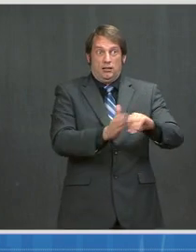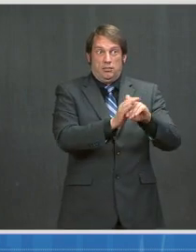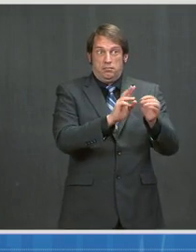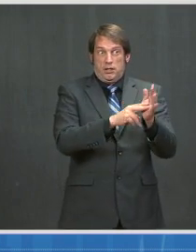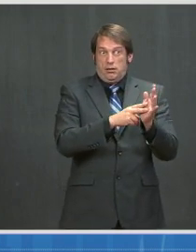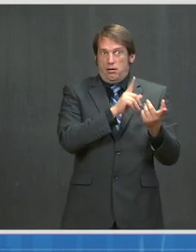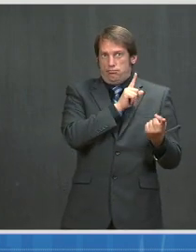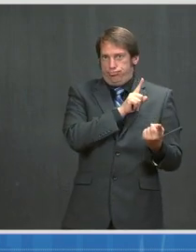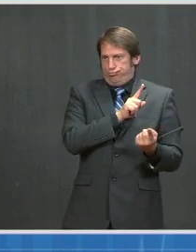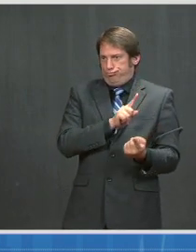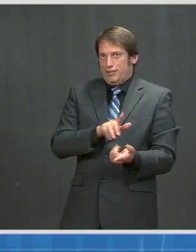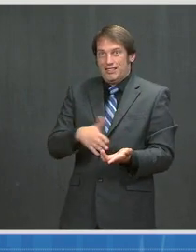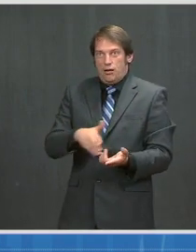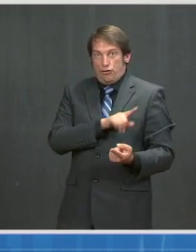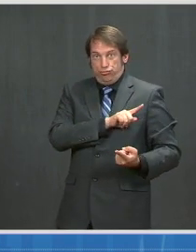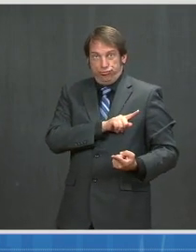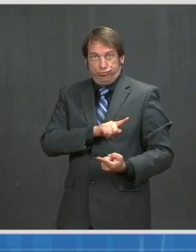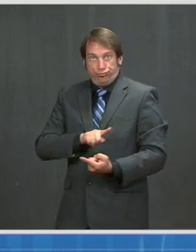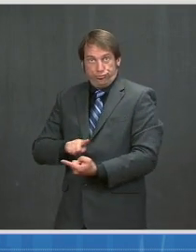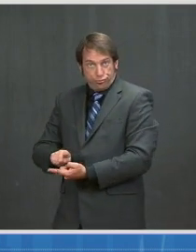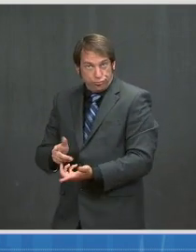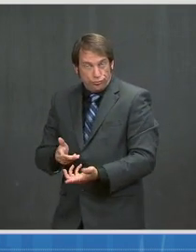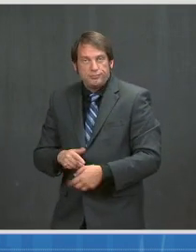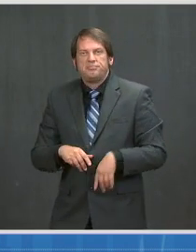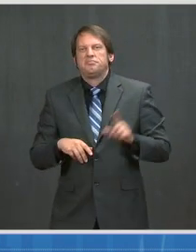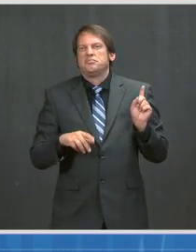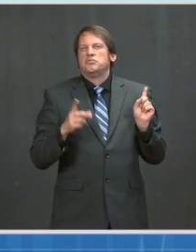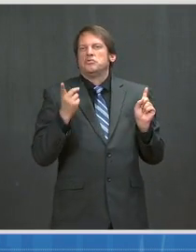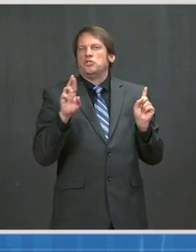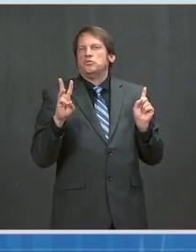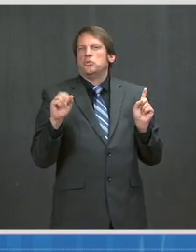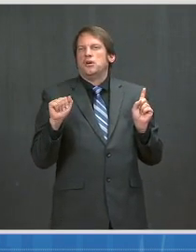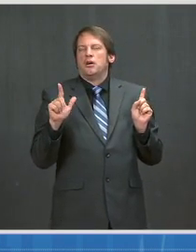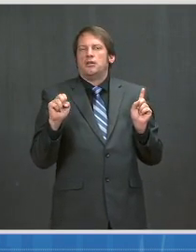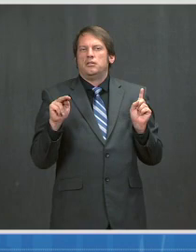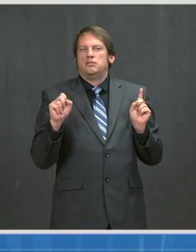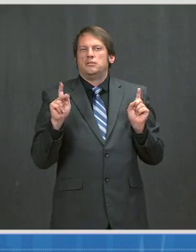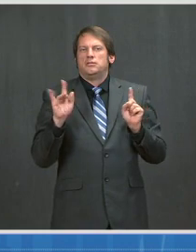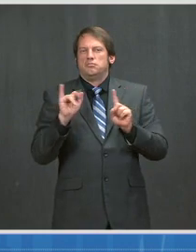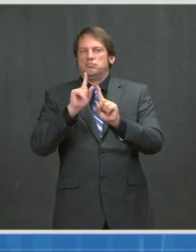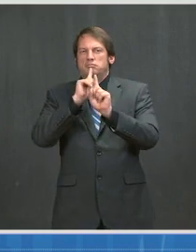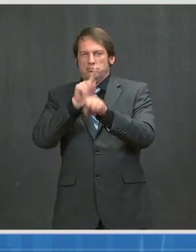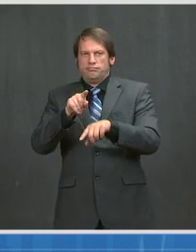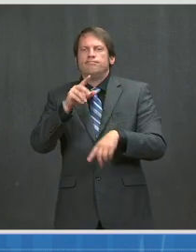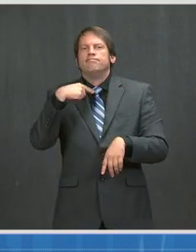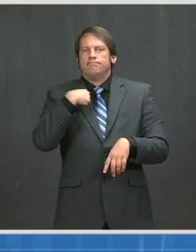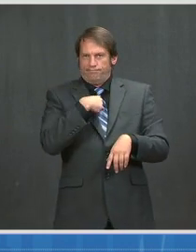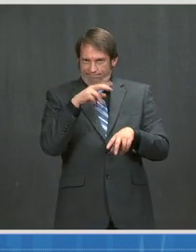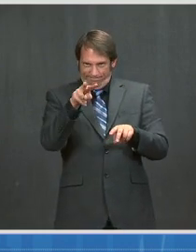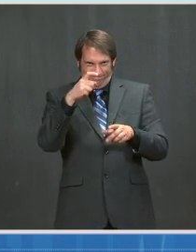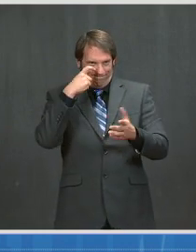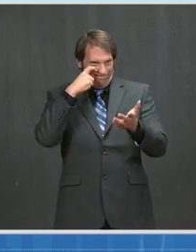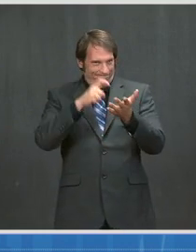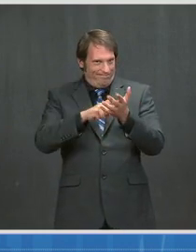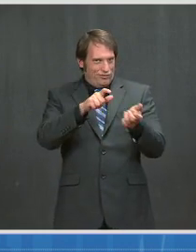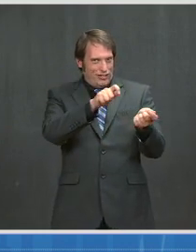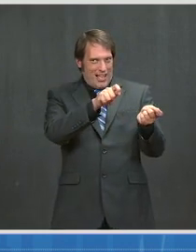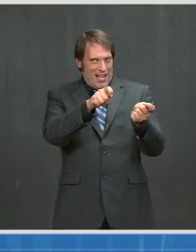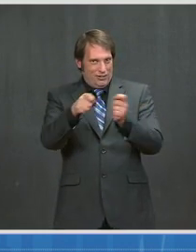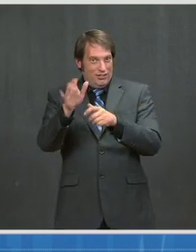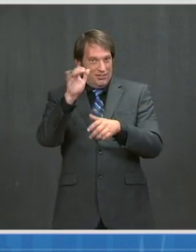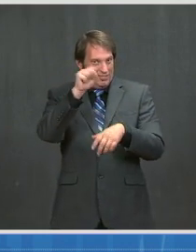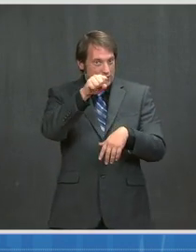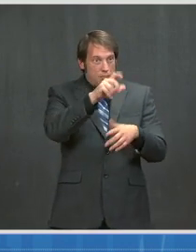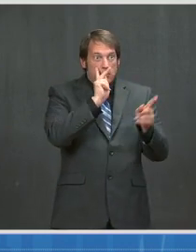question. You know, we are seeing a change in demographics, as I think we were going, we were expecting. And it's good news with regard to the power of